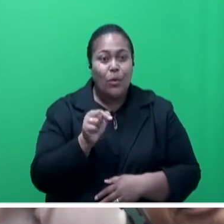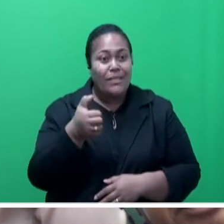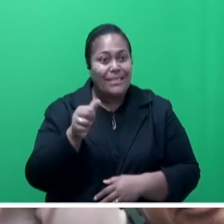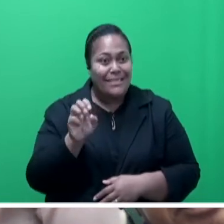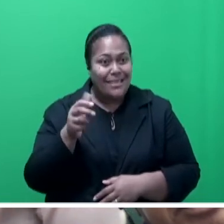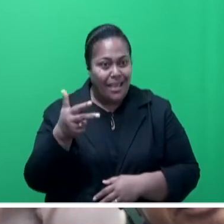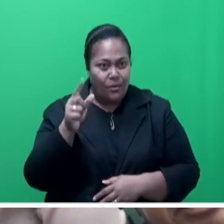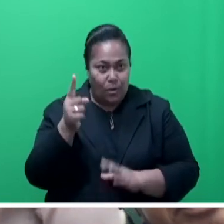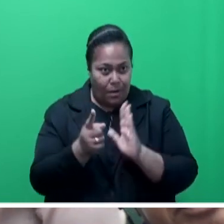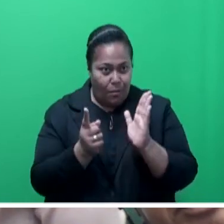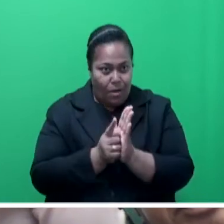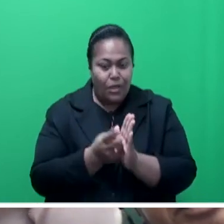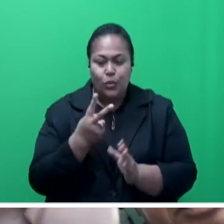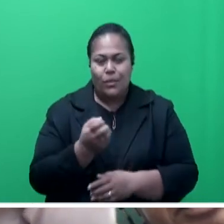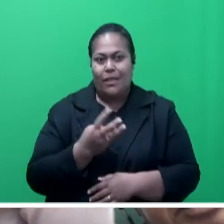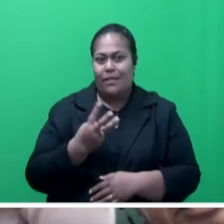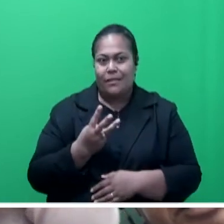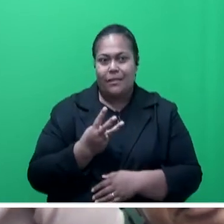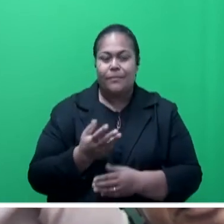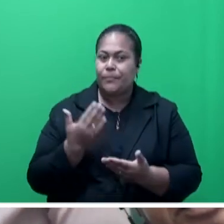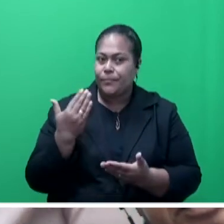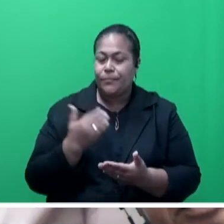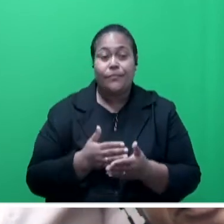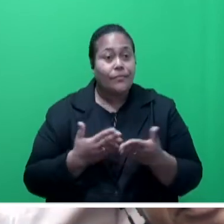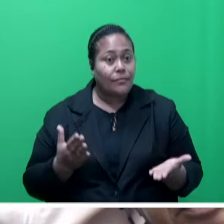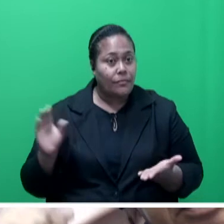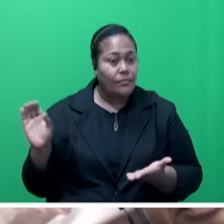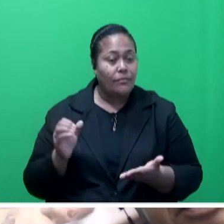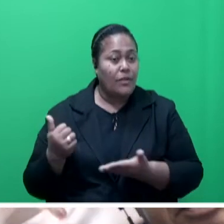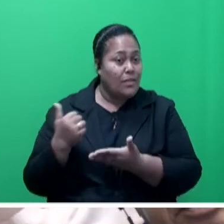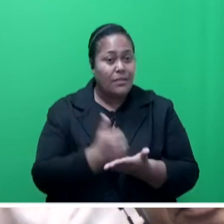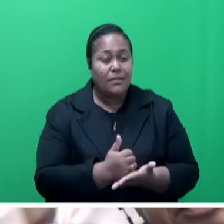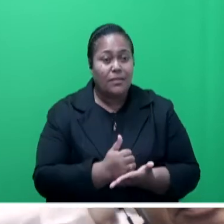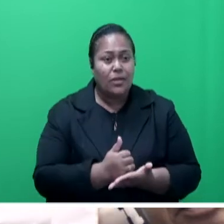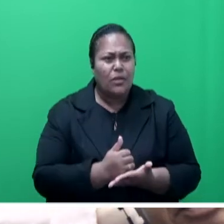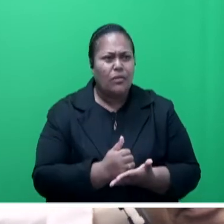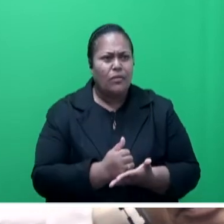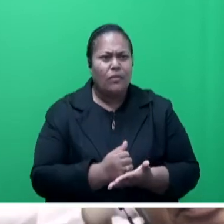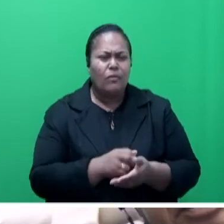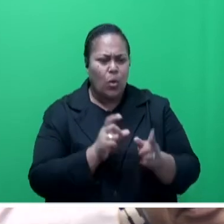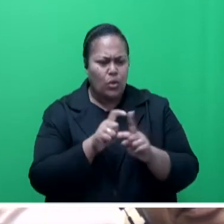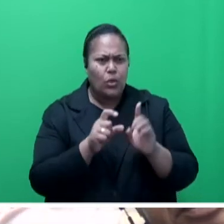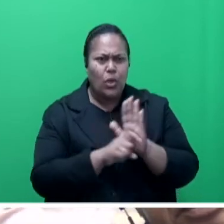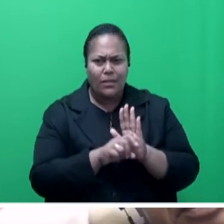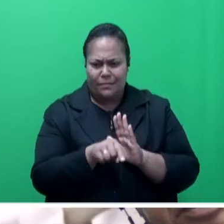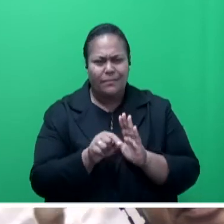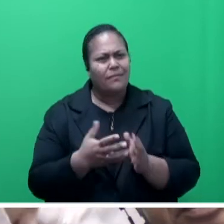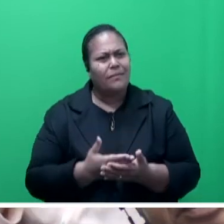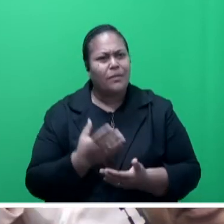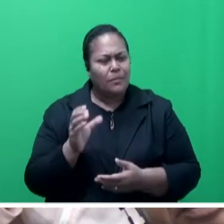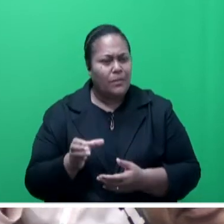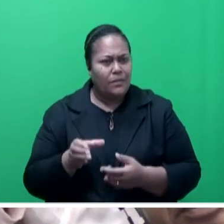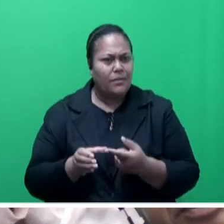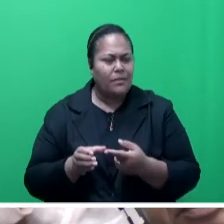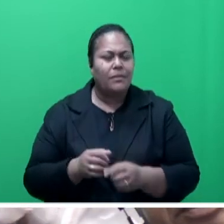Now, course, Mr. Speaker, sir, through the assistance of Dr. Pata, we have now said that the minimum wage would be